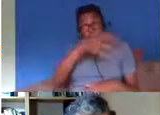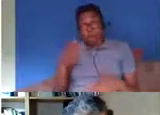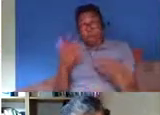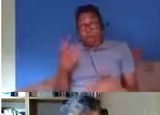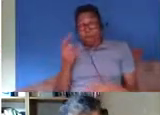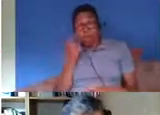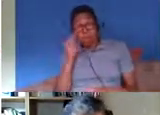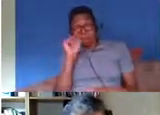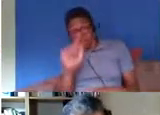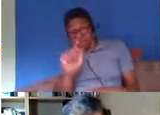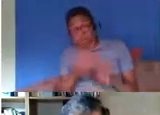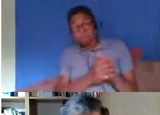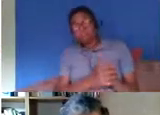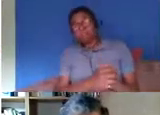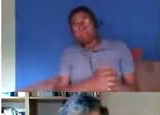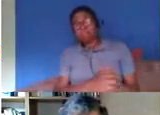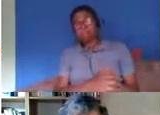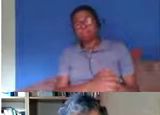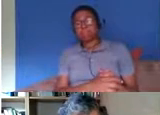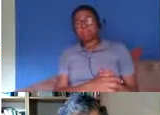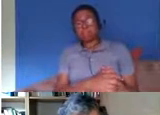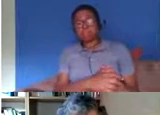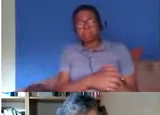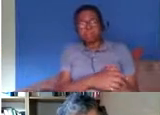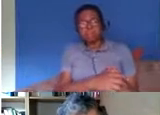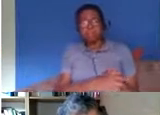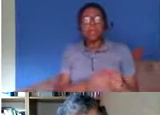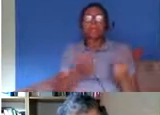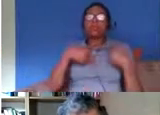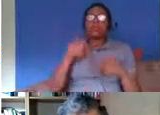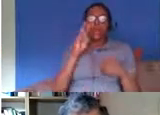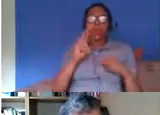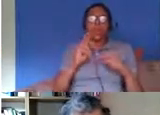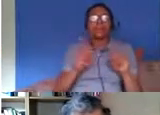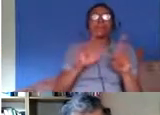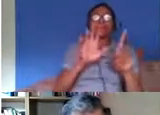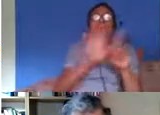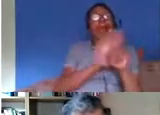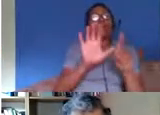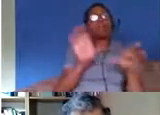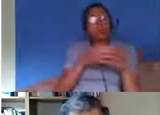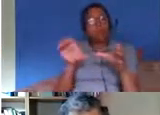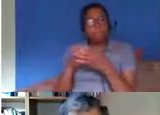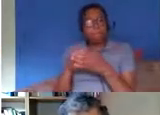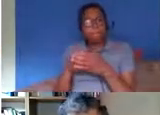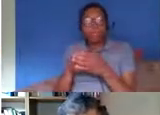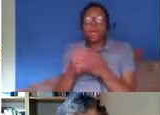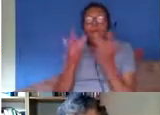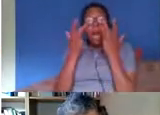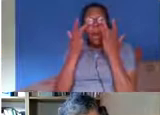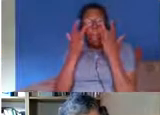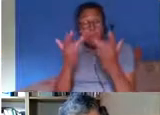test after accounting for deprivation by ethnic group and it shows for almost all communities